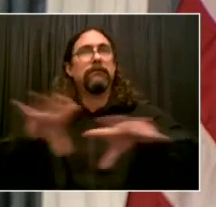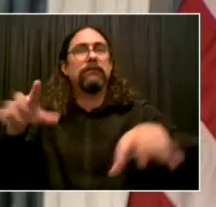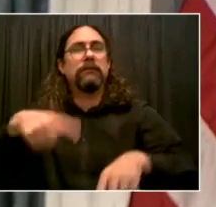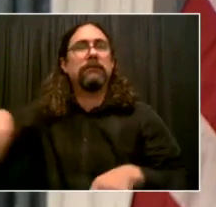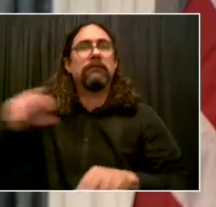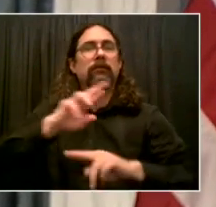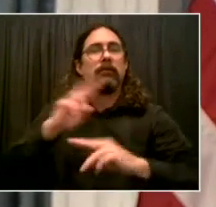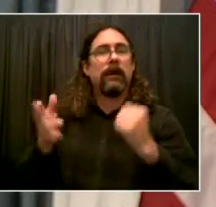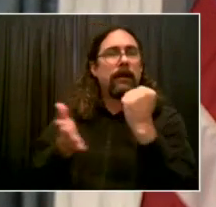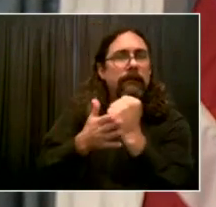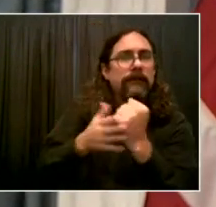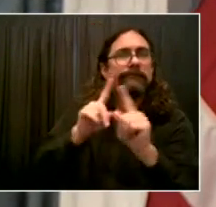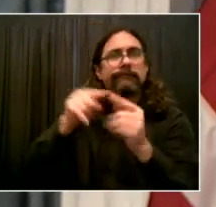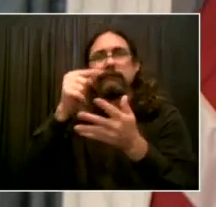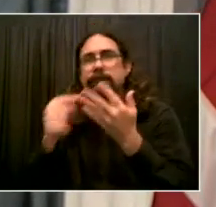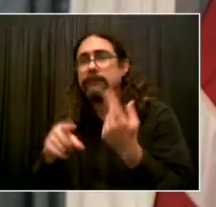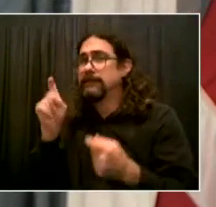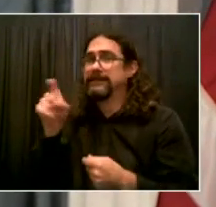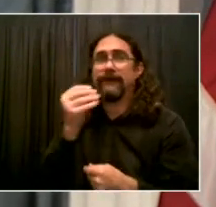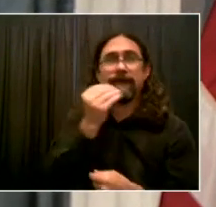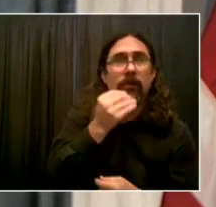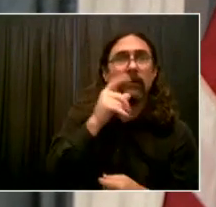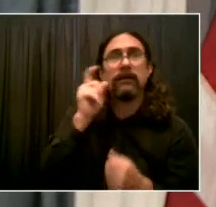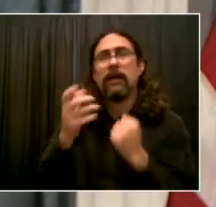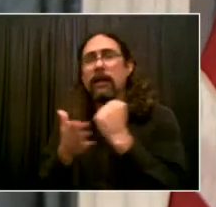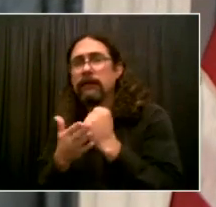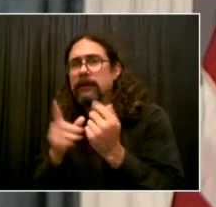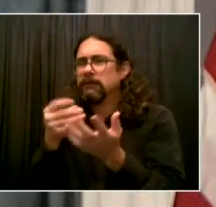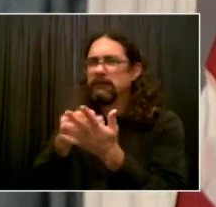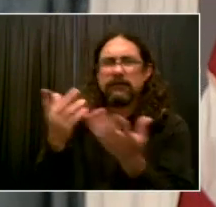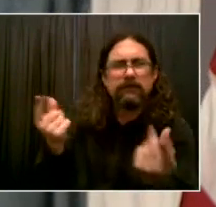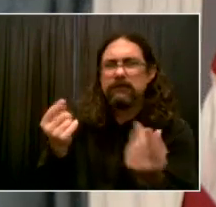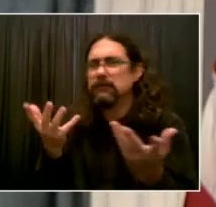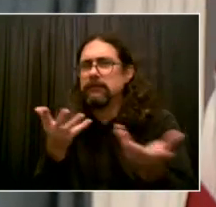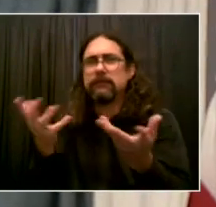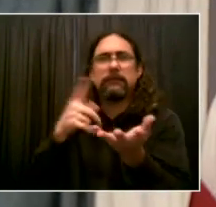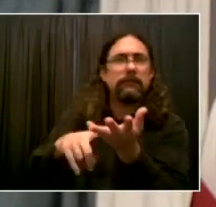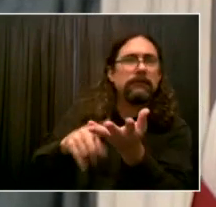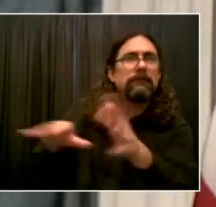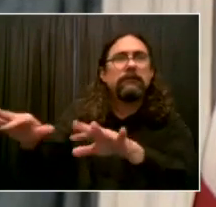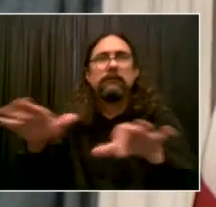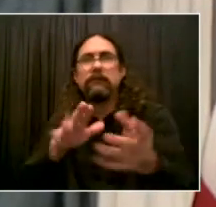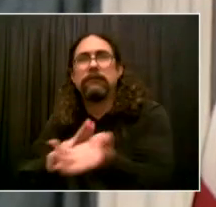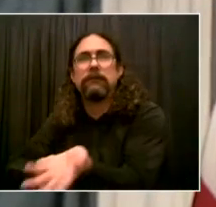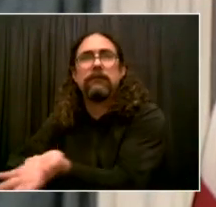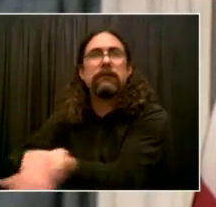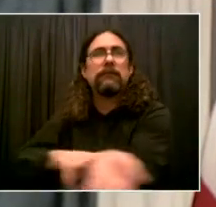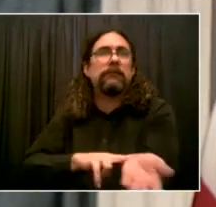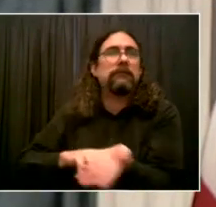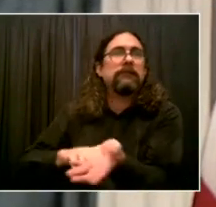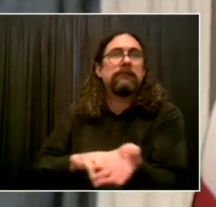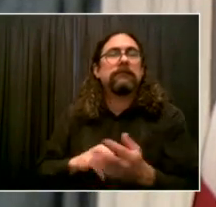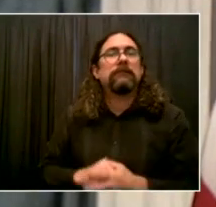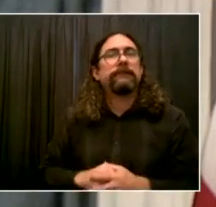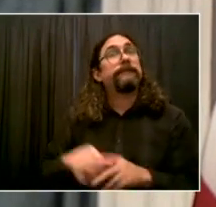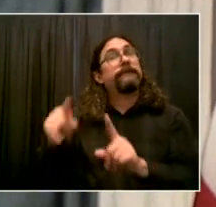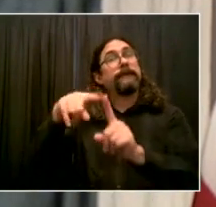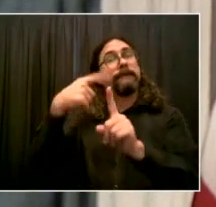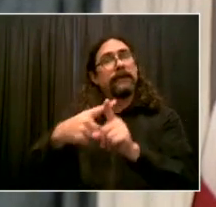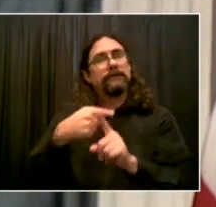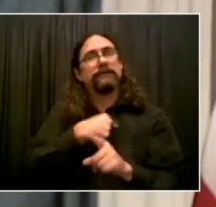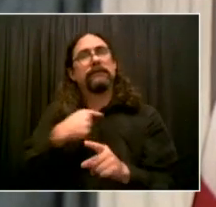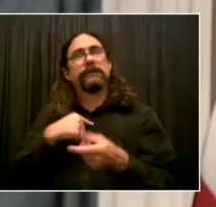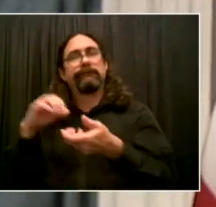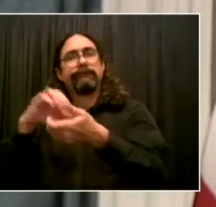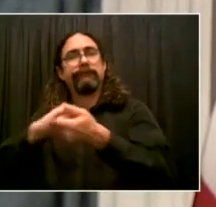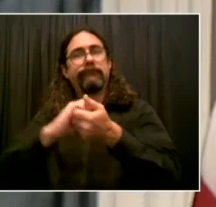umbrella will be about 100 community-based organizations, many of whom the city has worked with during COVID response, who will serve